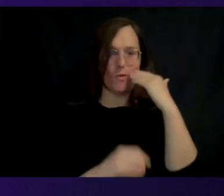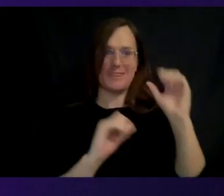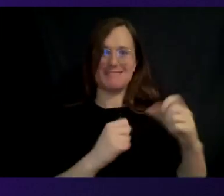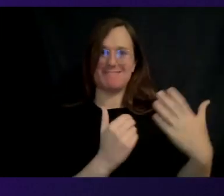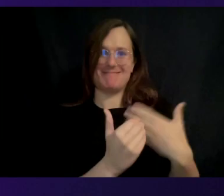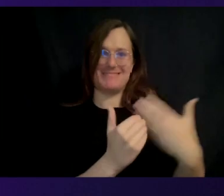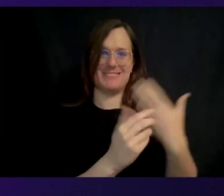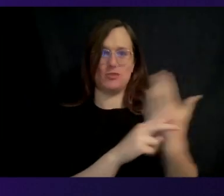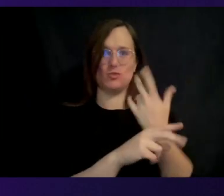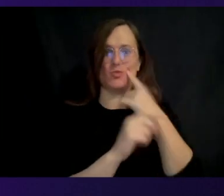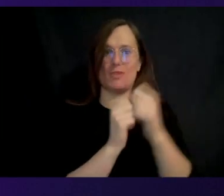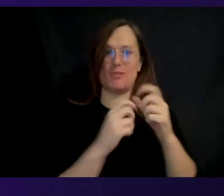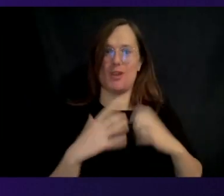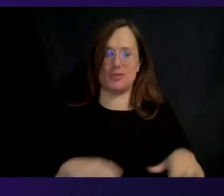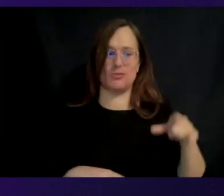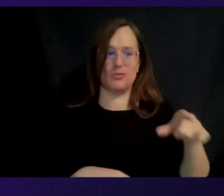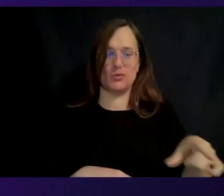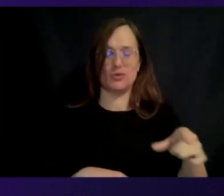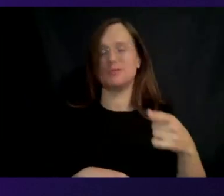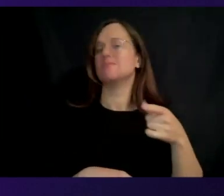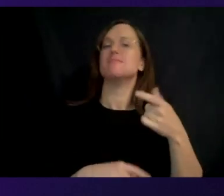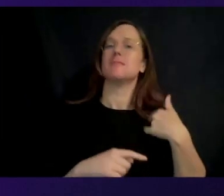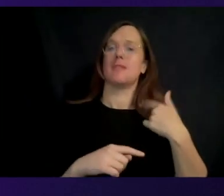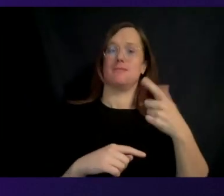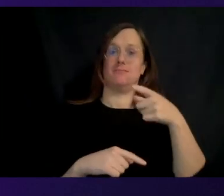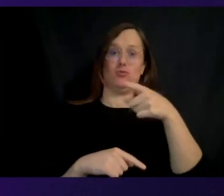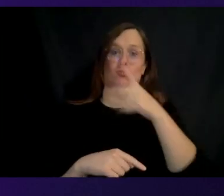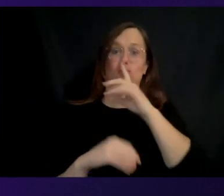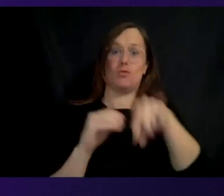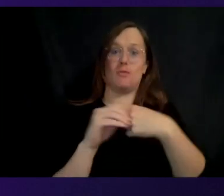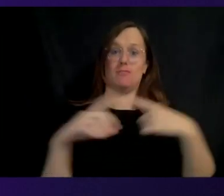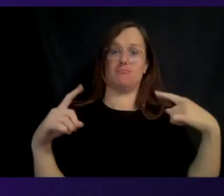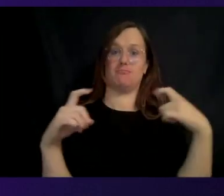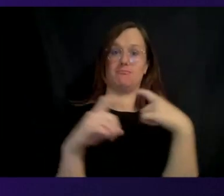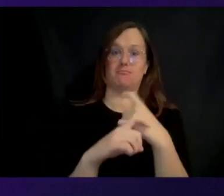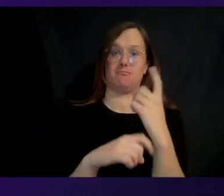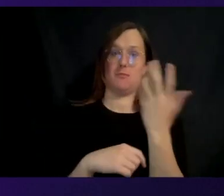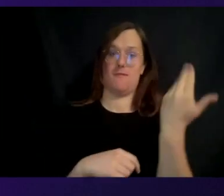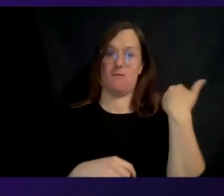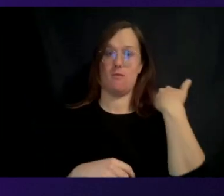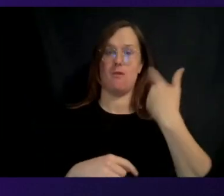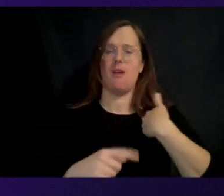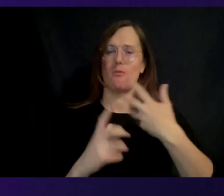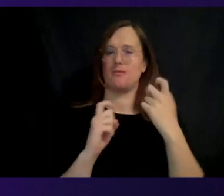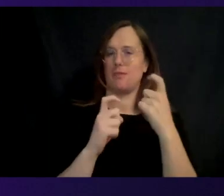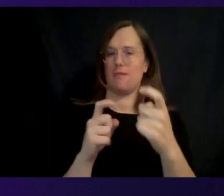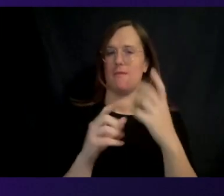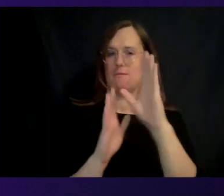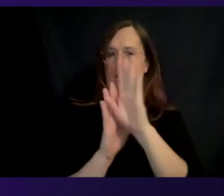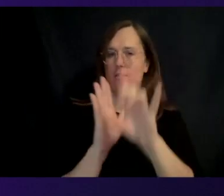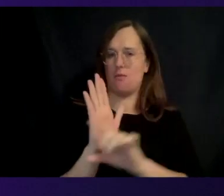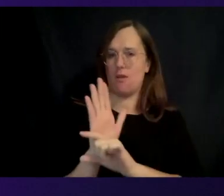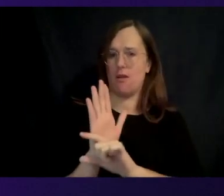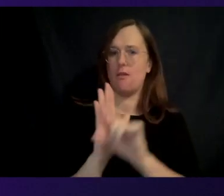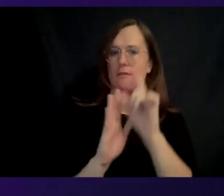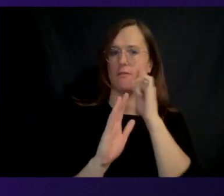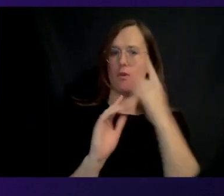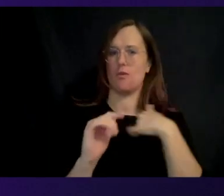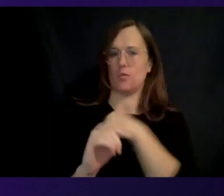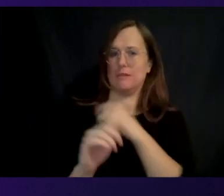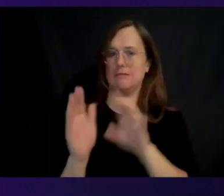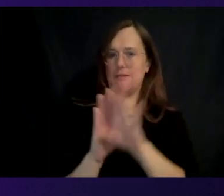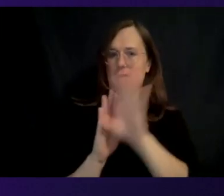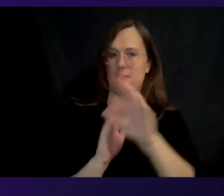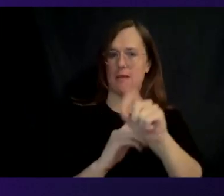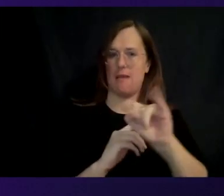complexities that you spoke about earlier, maybe I'll give a little bit of background about how we develop some of our AI chips. Now, you know